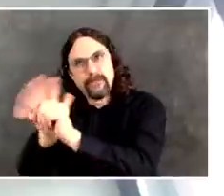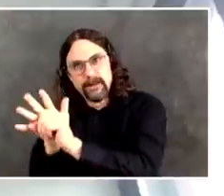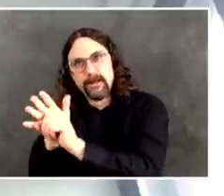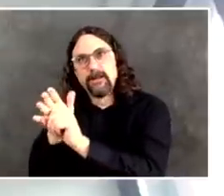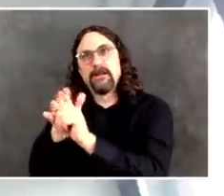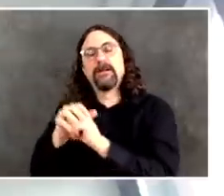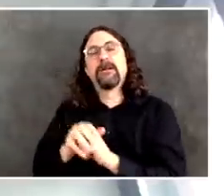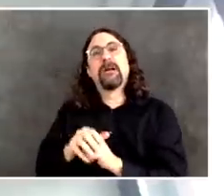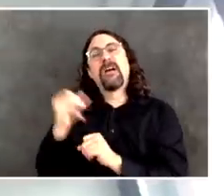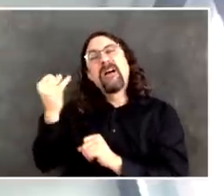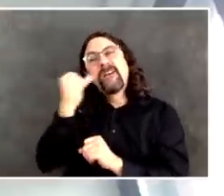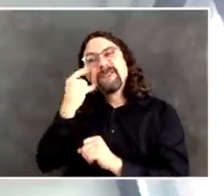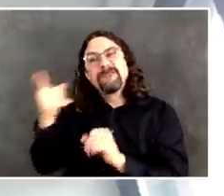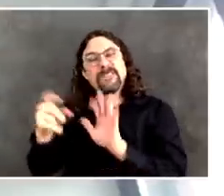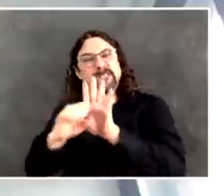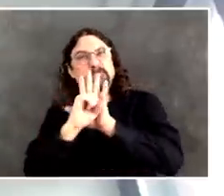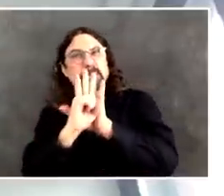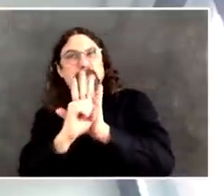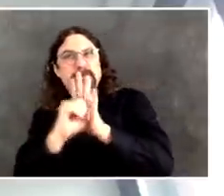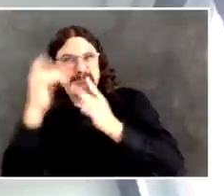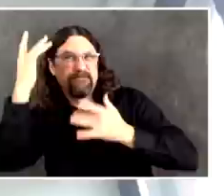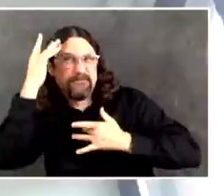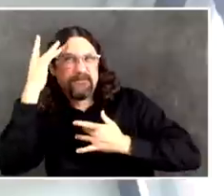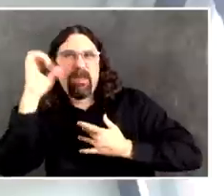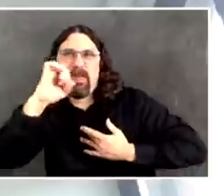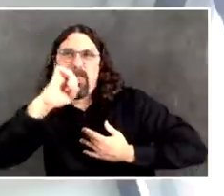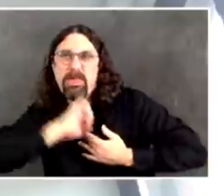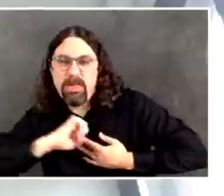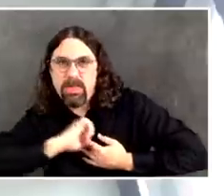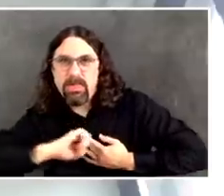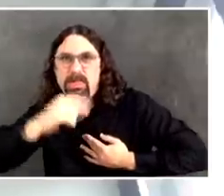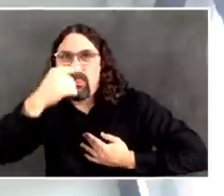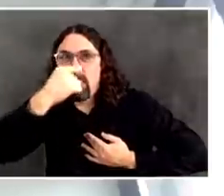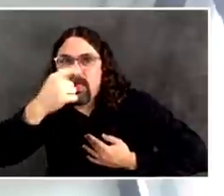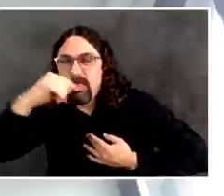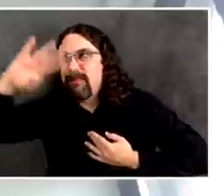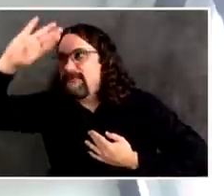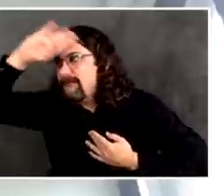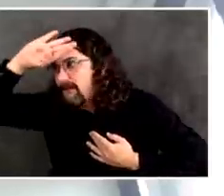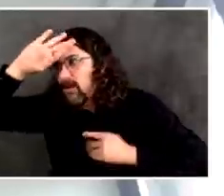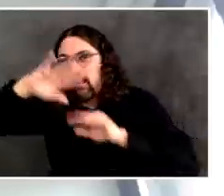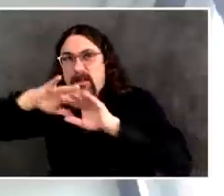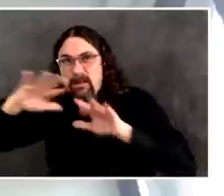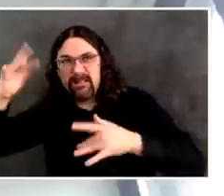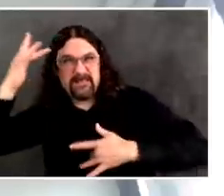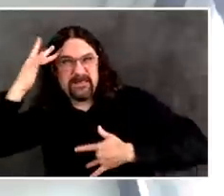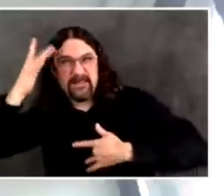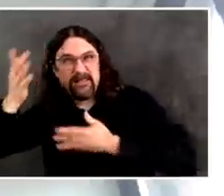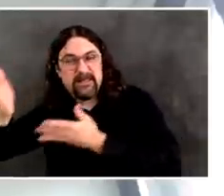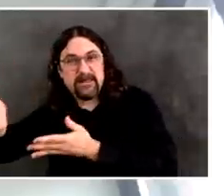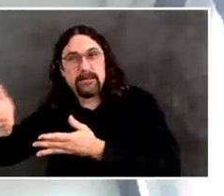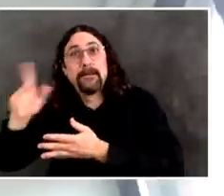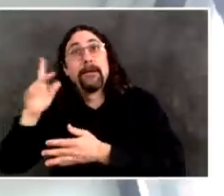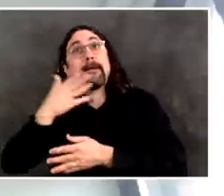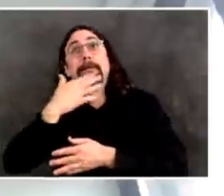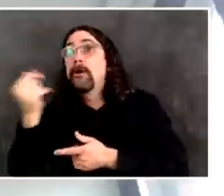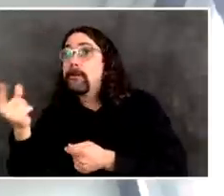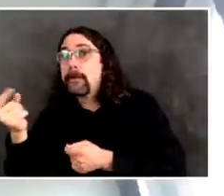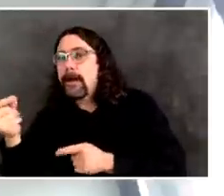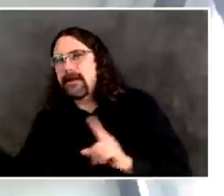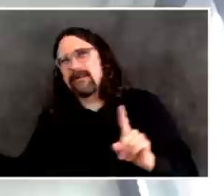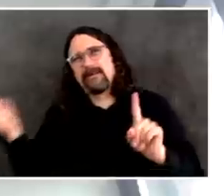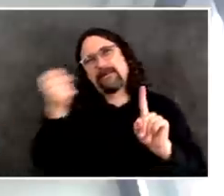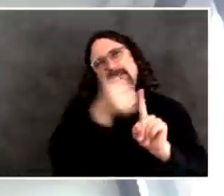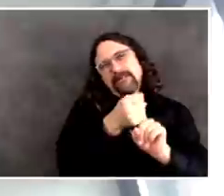people who are elderly with other comorbidities are at very high risk. So people who are testing